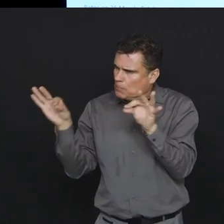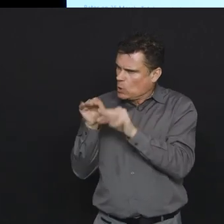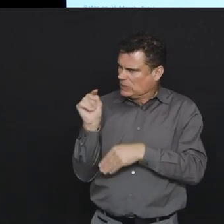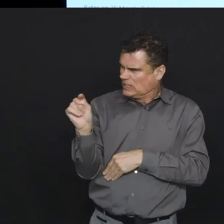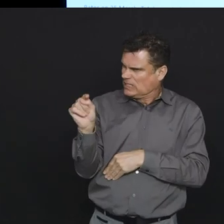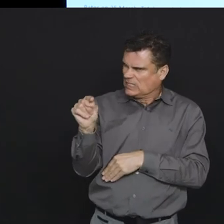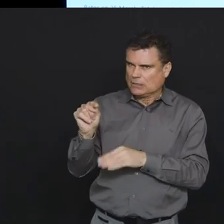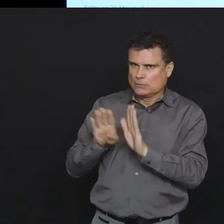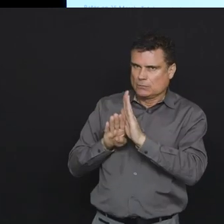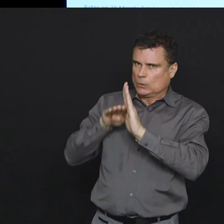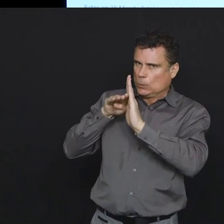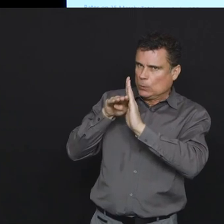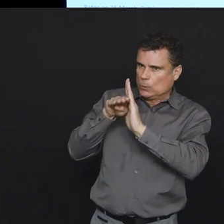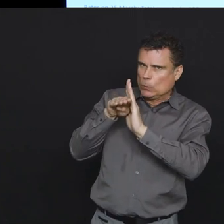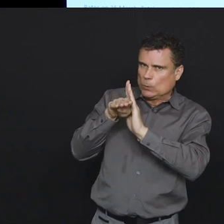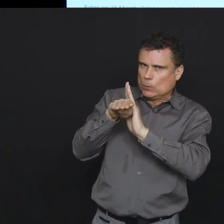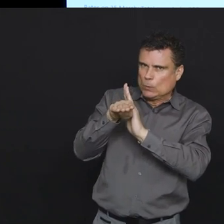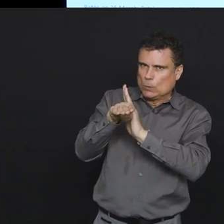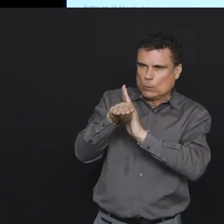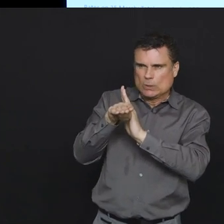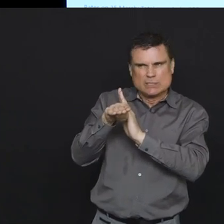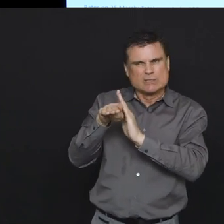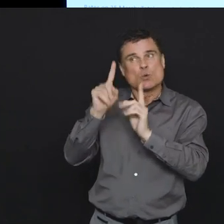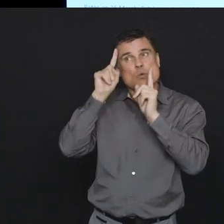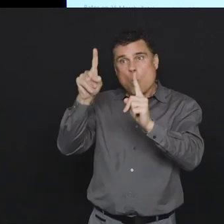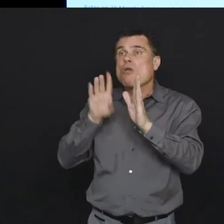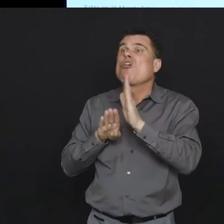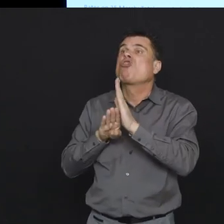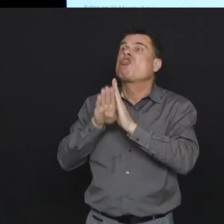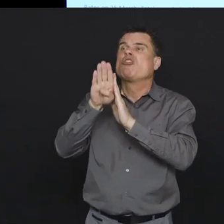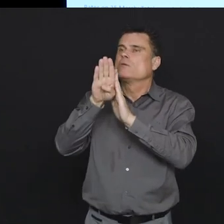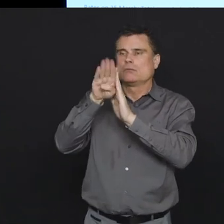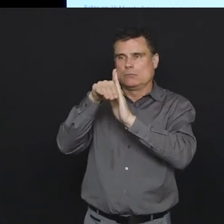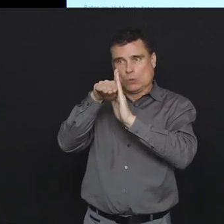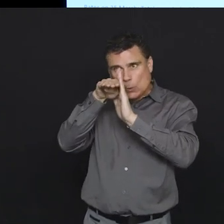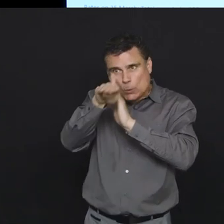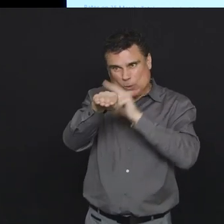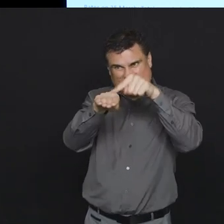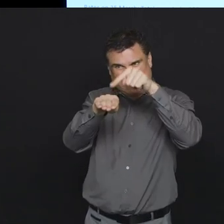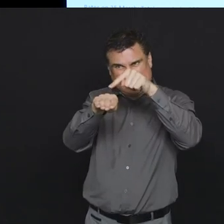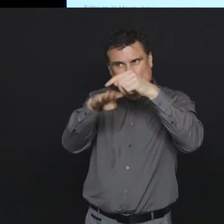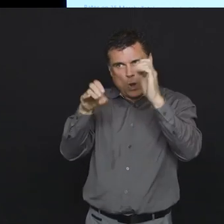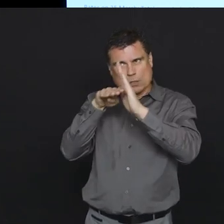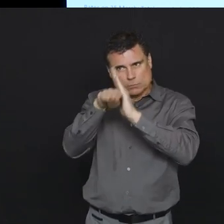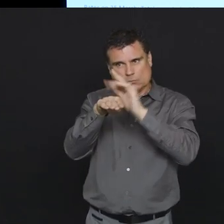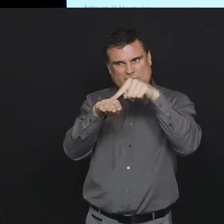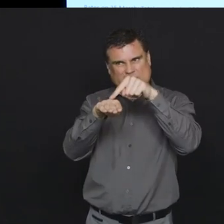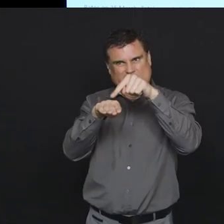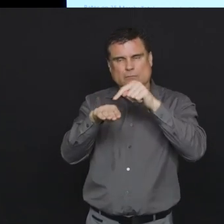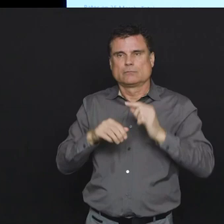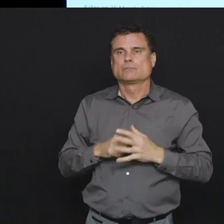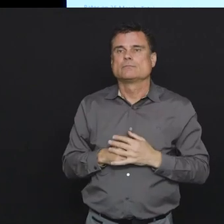months and that's the part that we talk about when we're saying you know bending or flattening that curve.